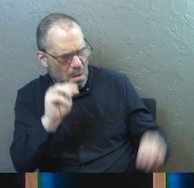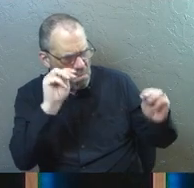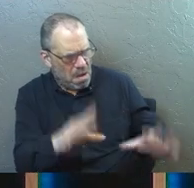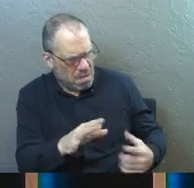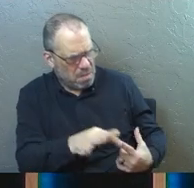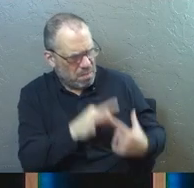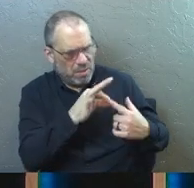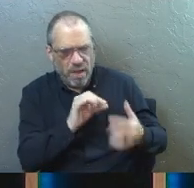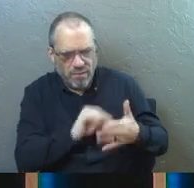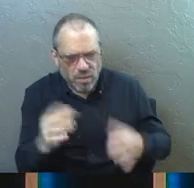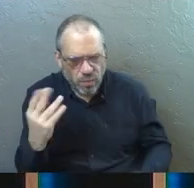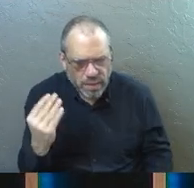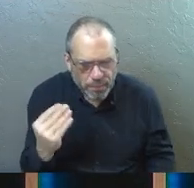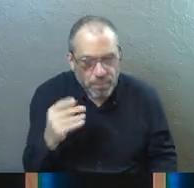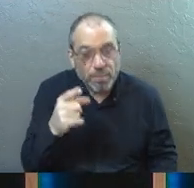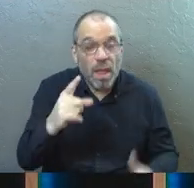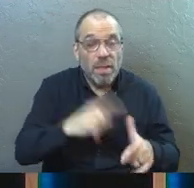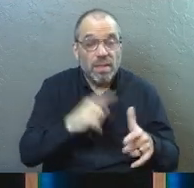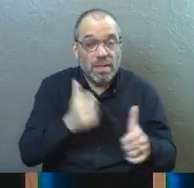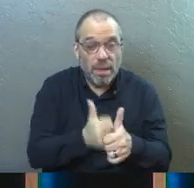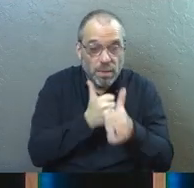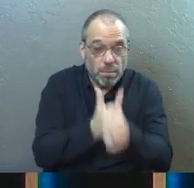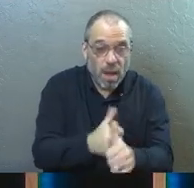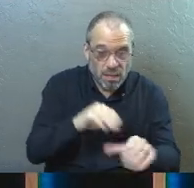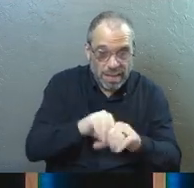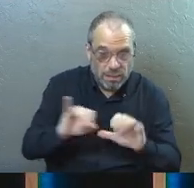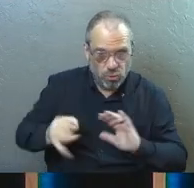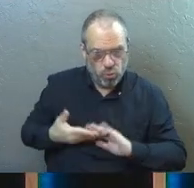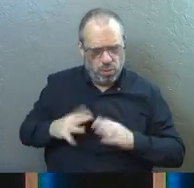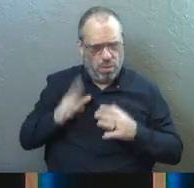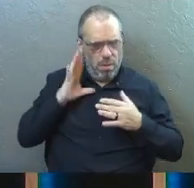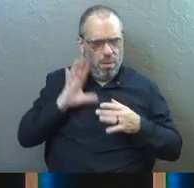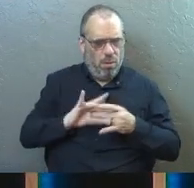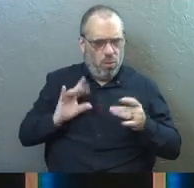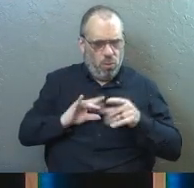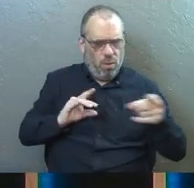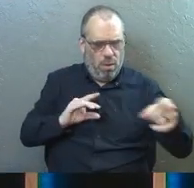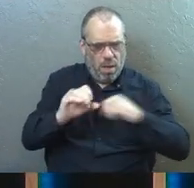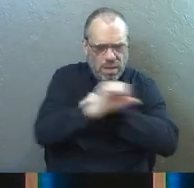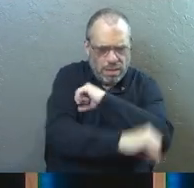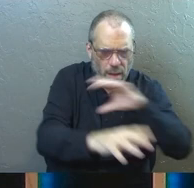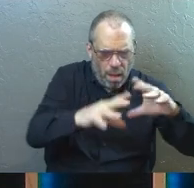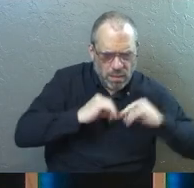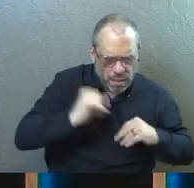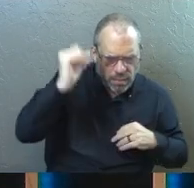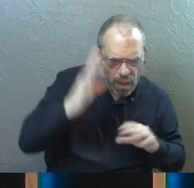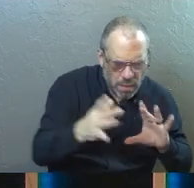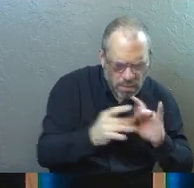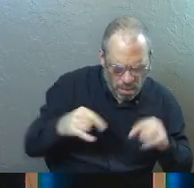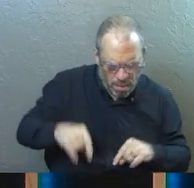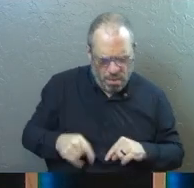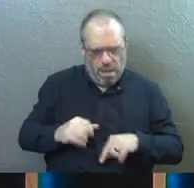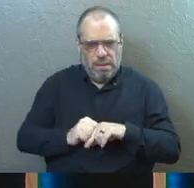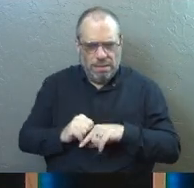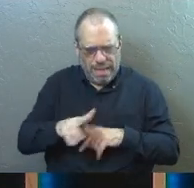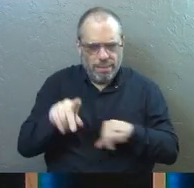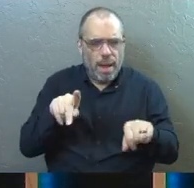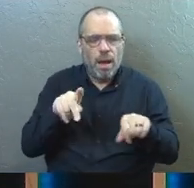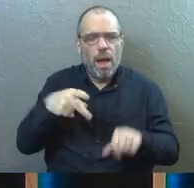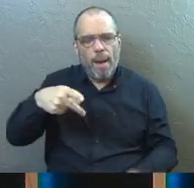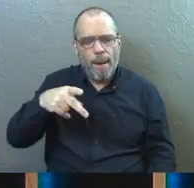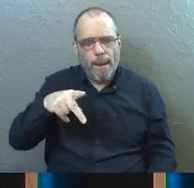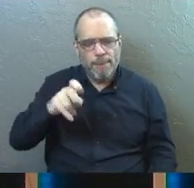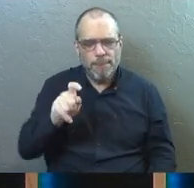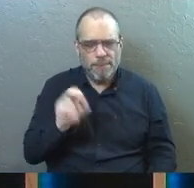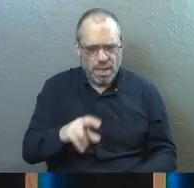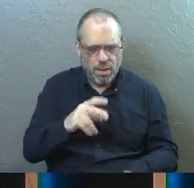miracles are special. Verse 14, when the apostles of Jerusalem heard that the people of Samaria had accepted God's message, they sent Peter and John